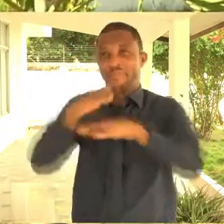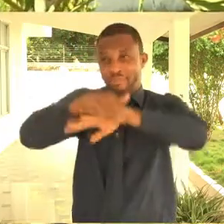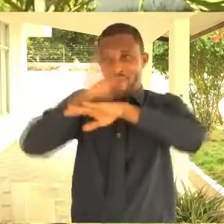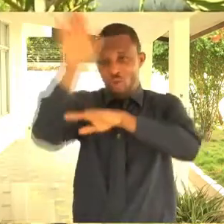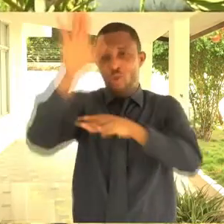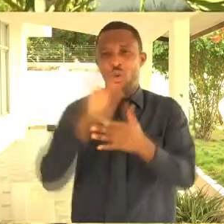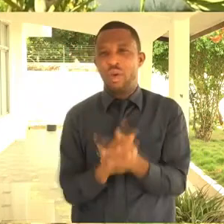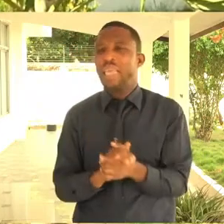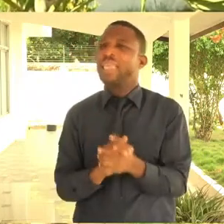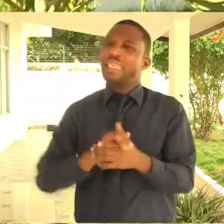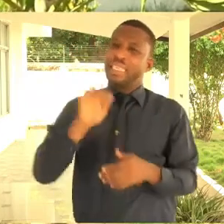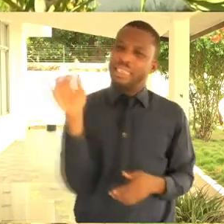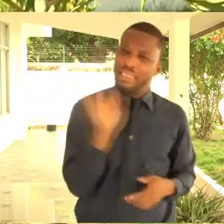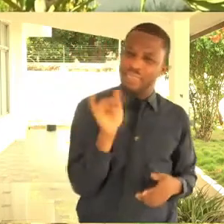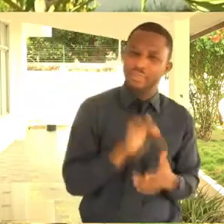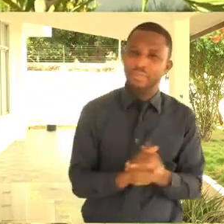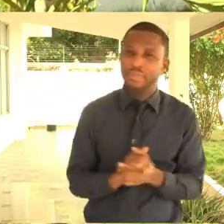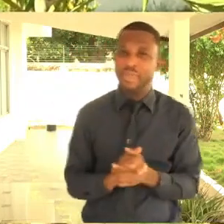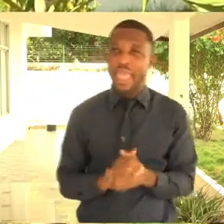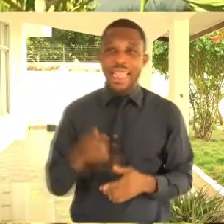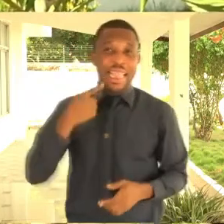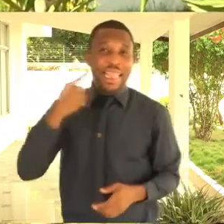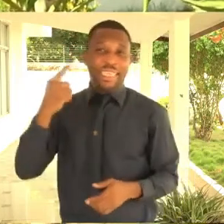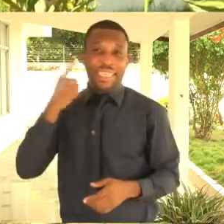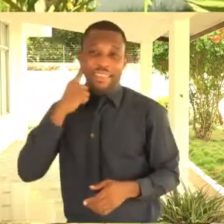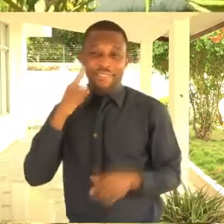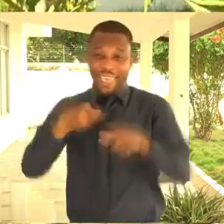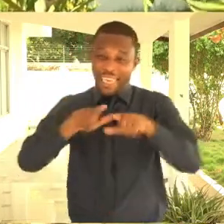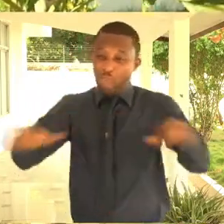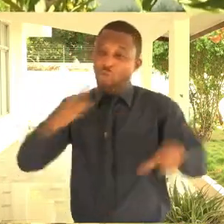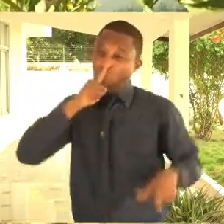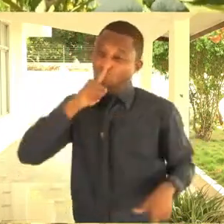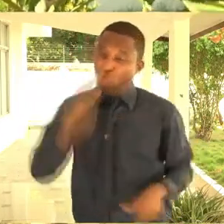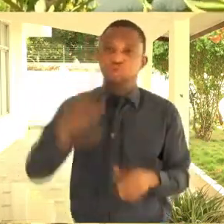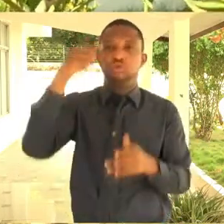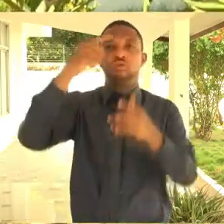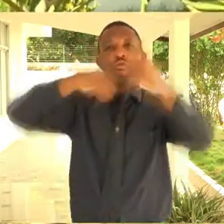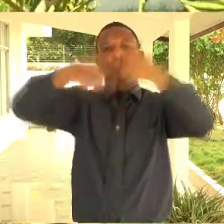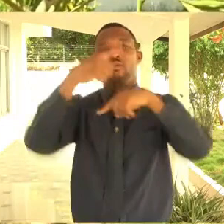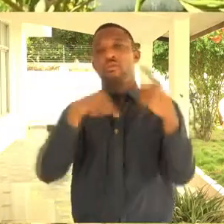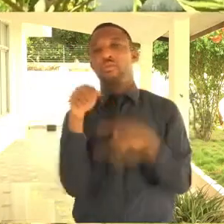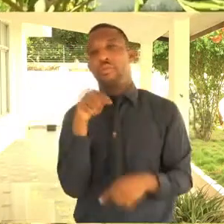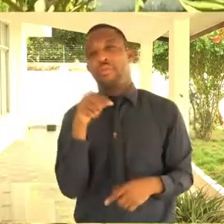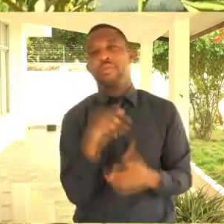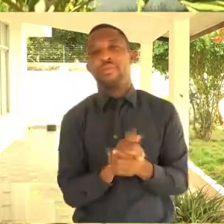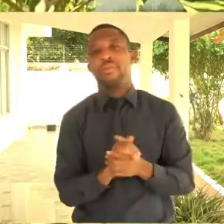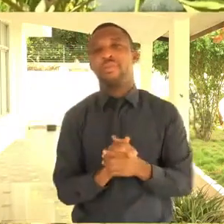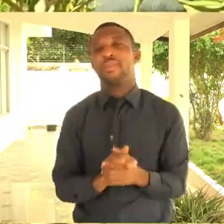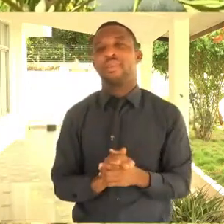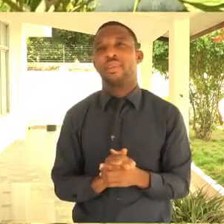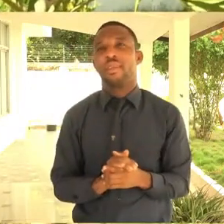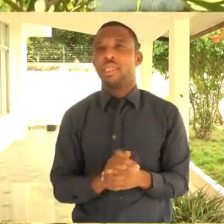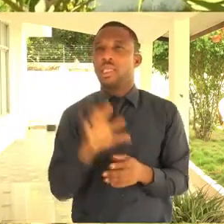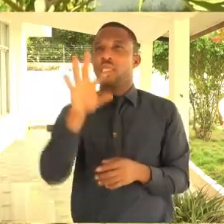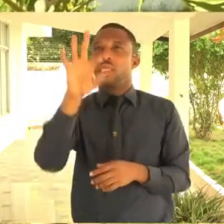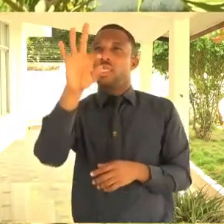people who can read and write. They are bilingual deaf people. But their language actually is sign language.